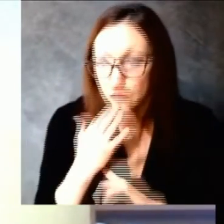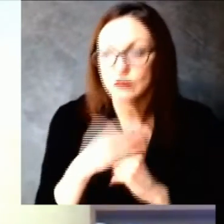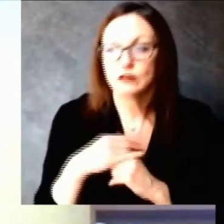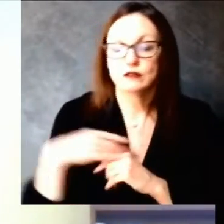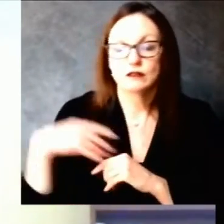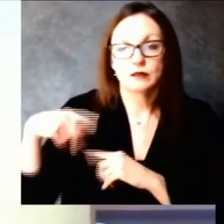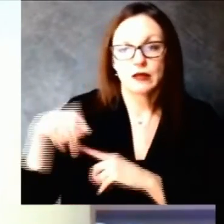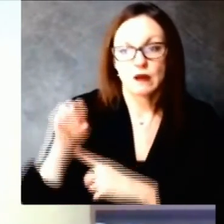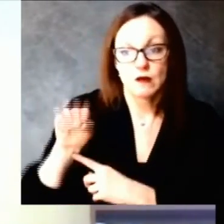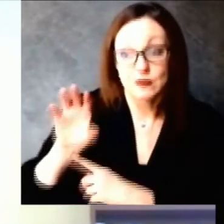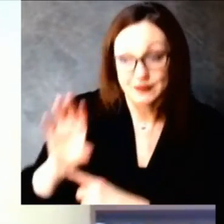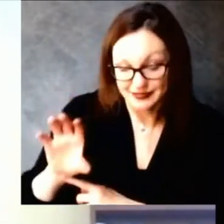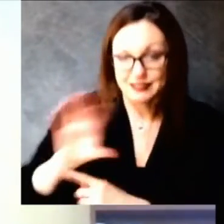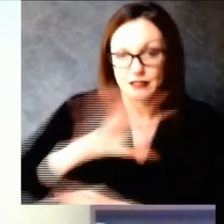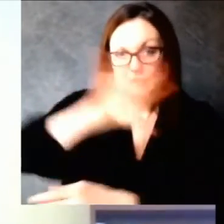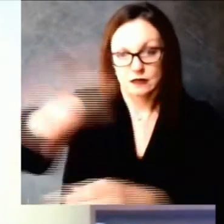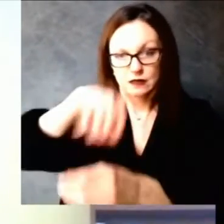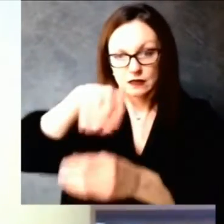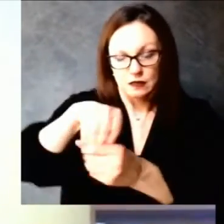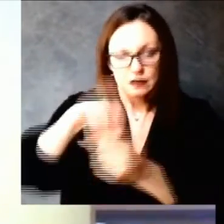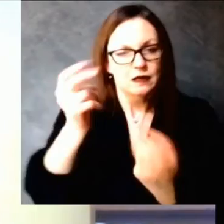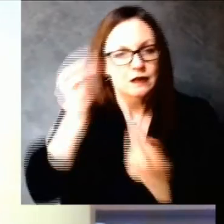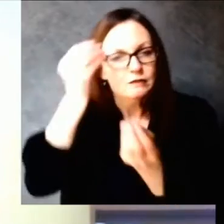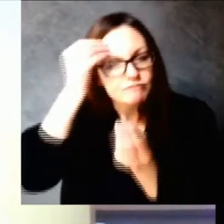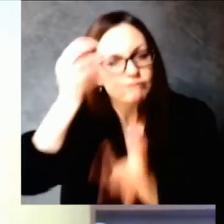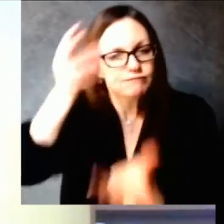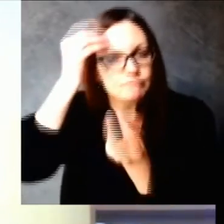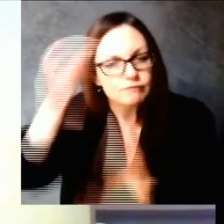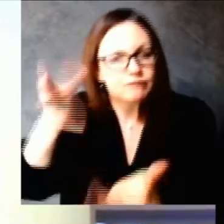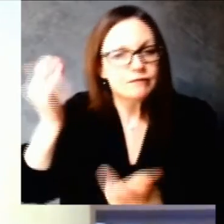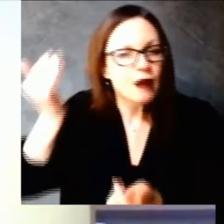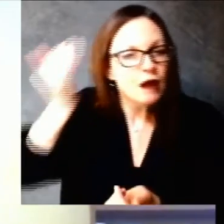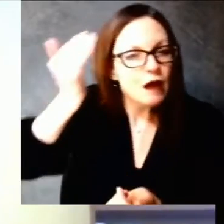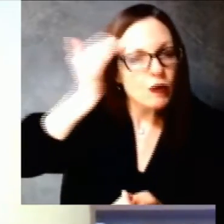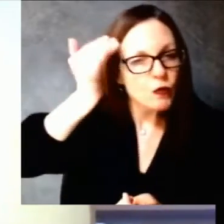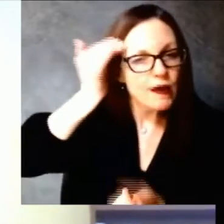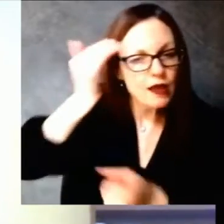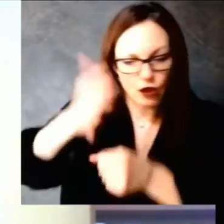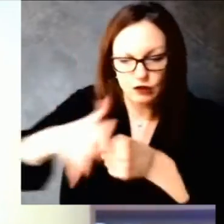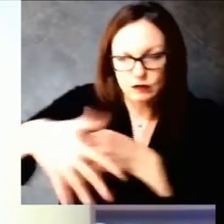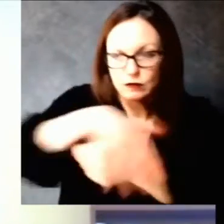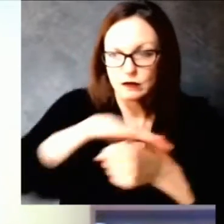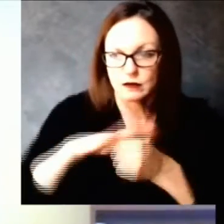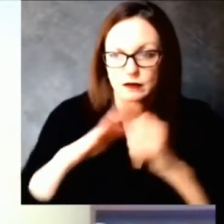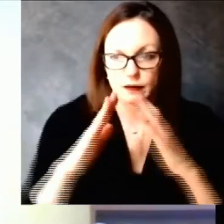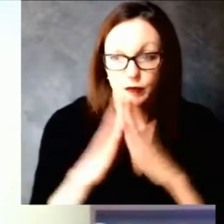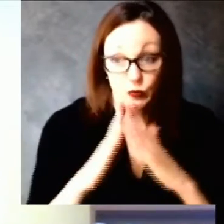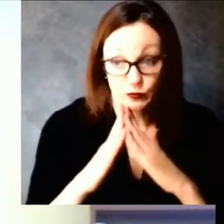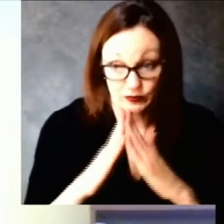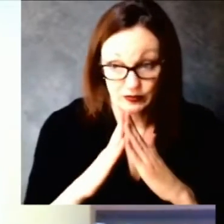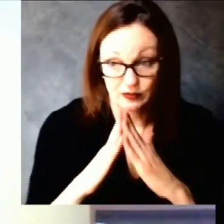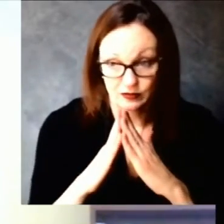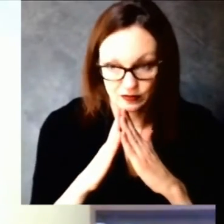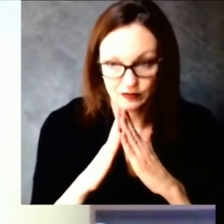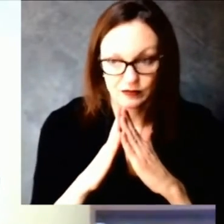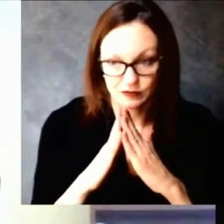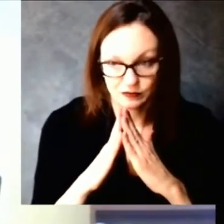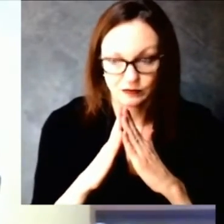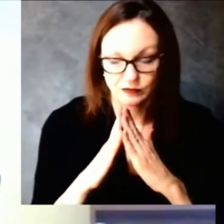like to receive information from trusted messengers from people from their own community and so that is why